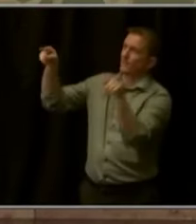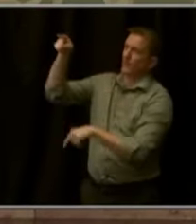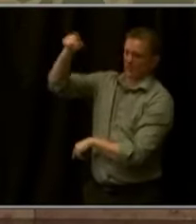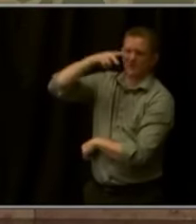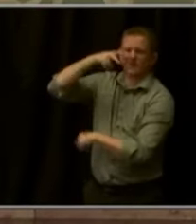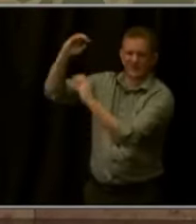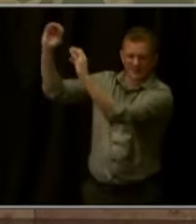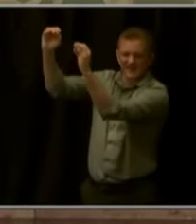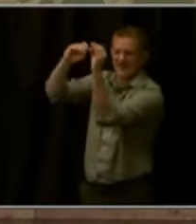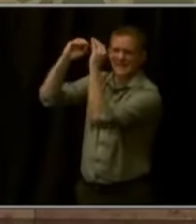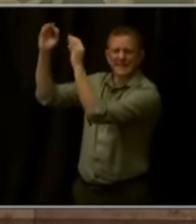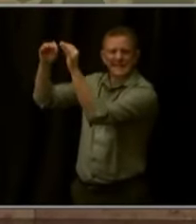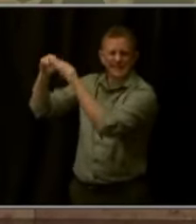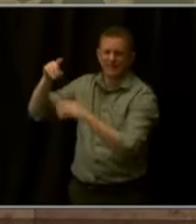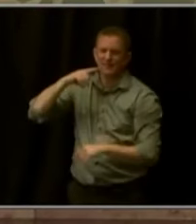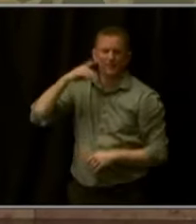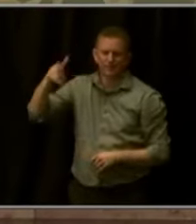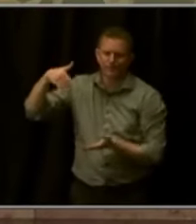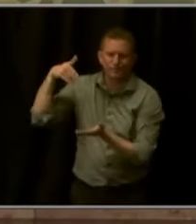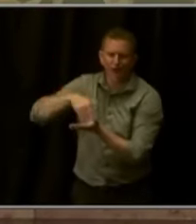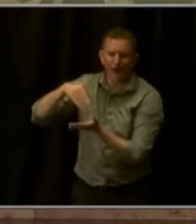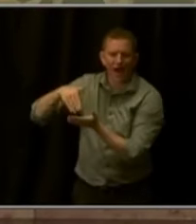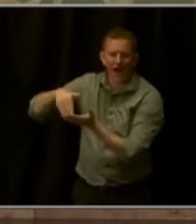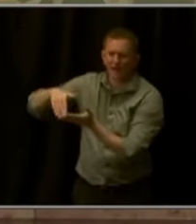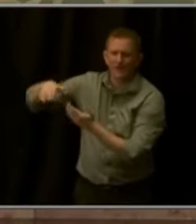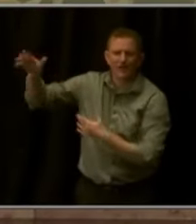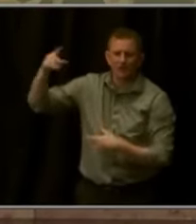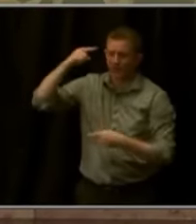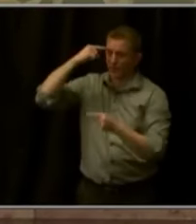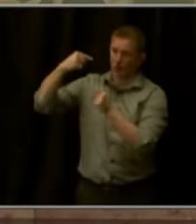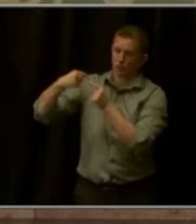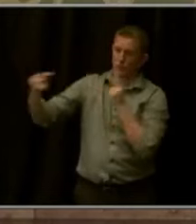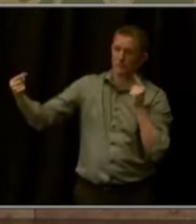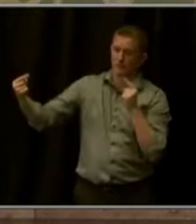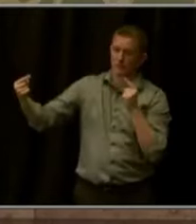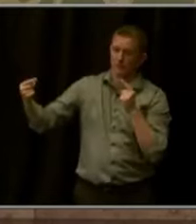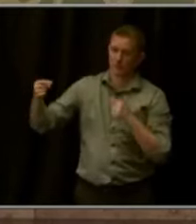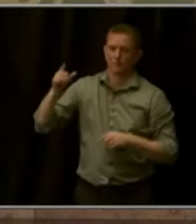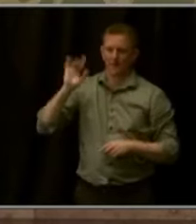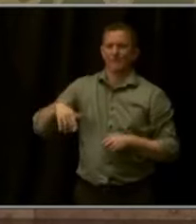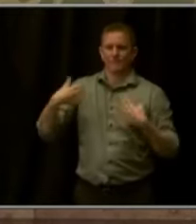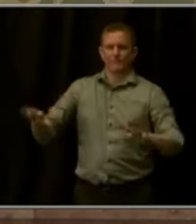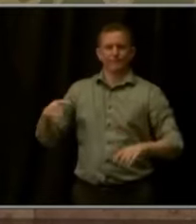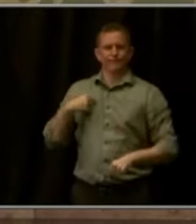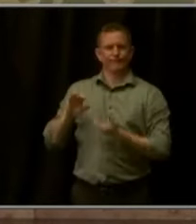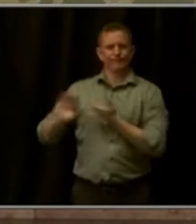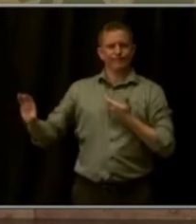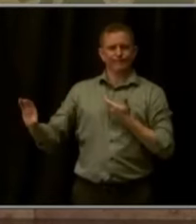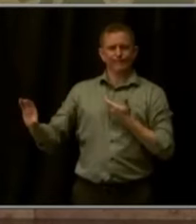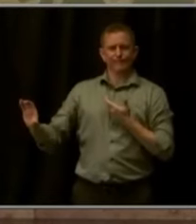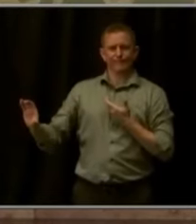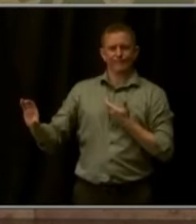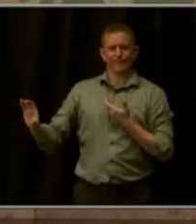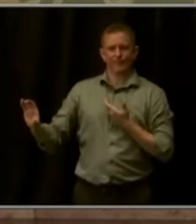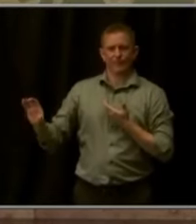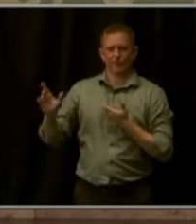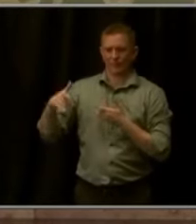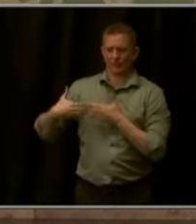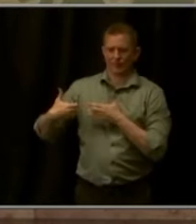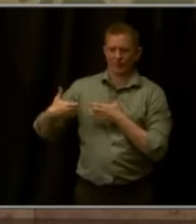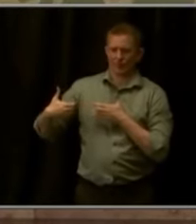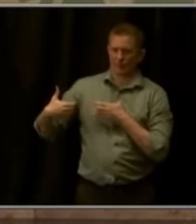it can feel that our disagreements are what define us and that the gap can seem daunting